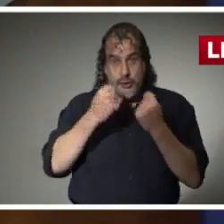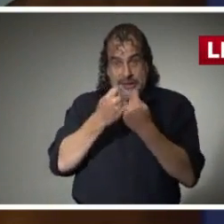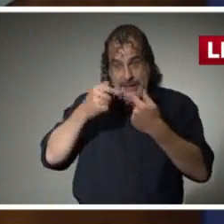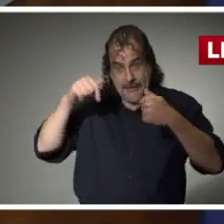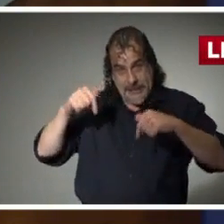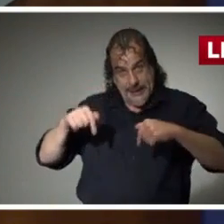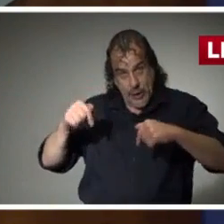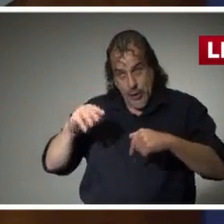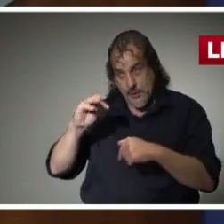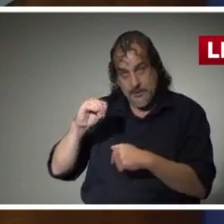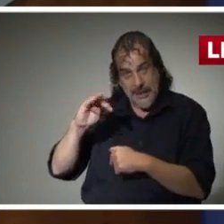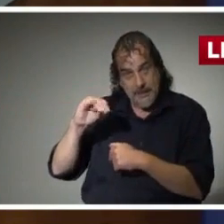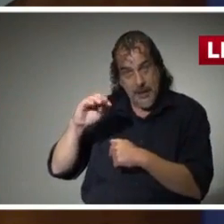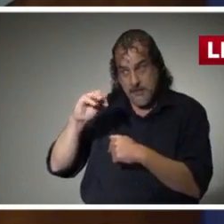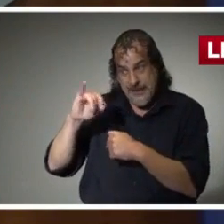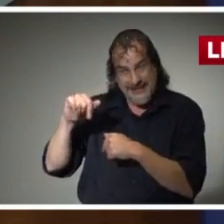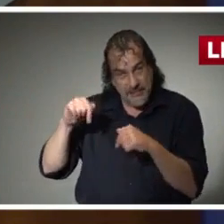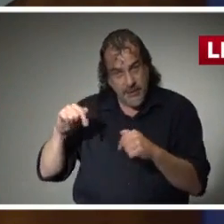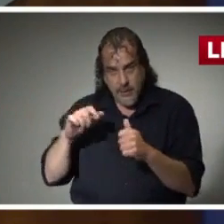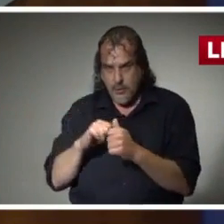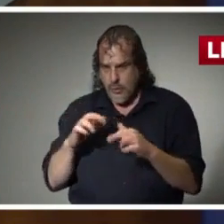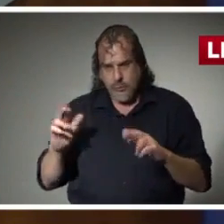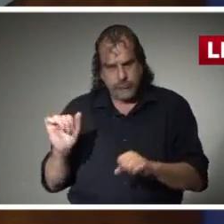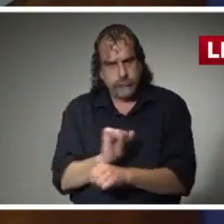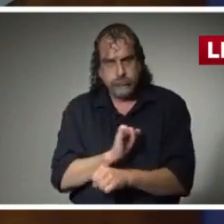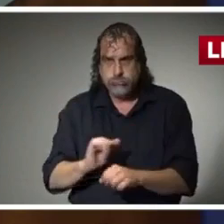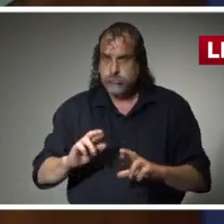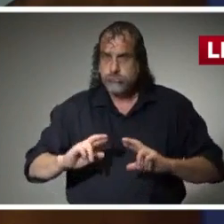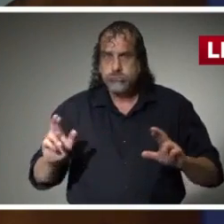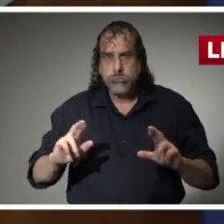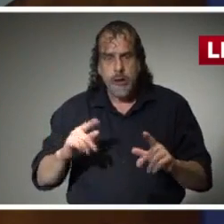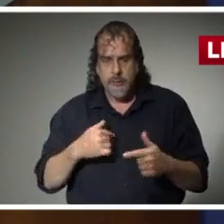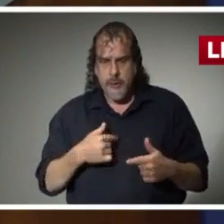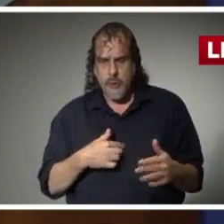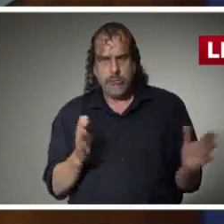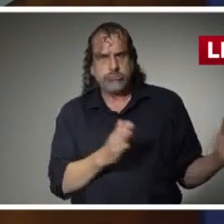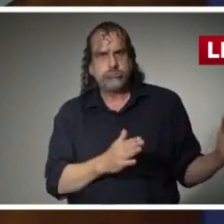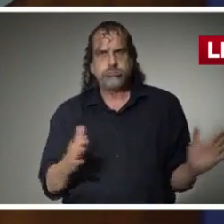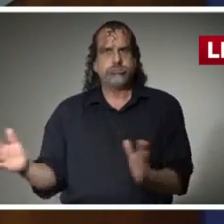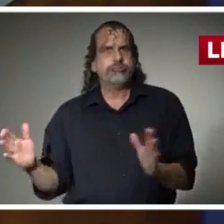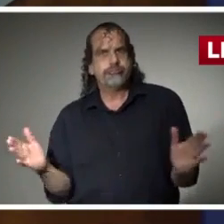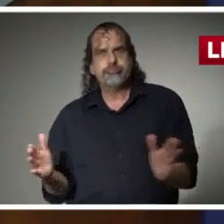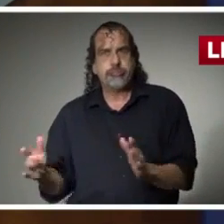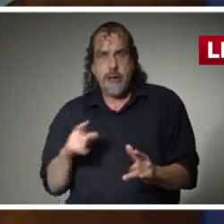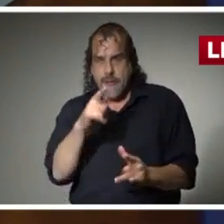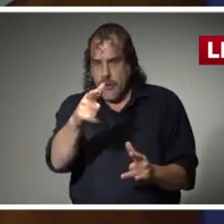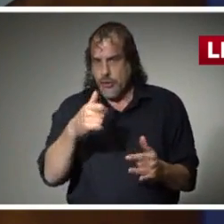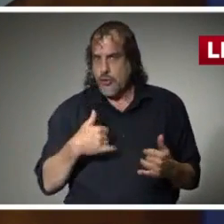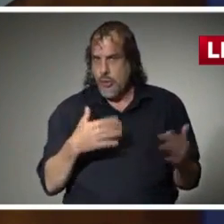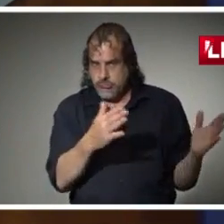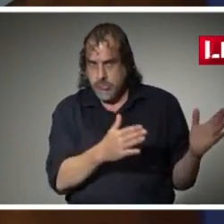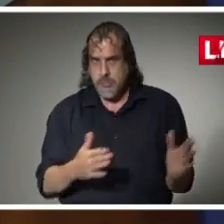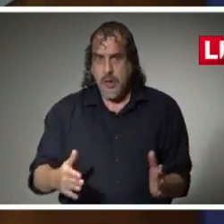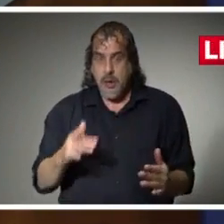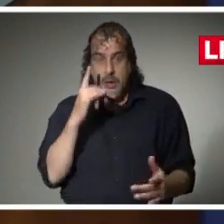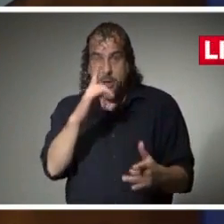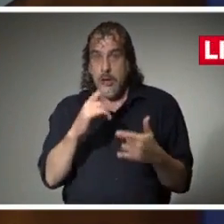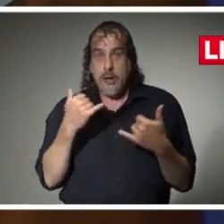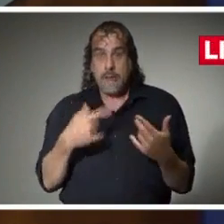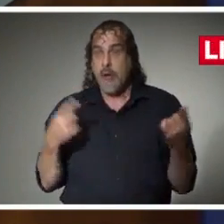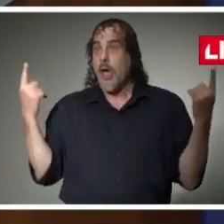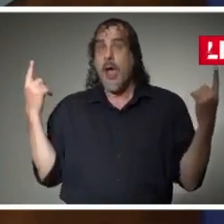of Mississippi is working to ensure that we are prepared and that you are prepared in the event